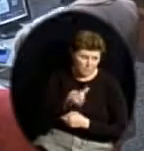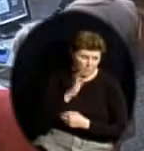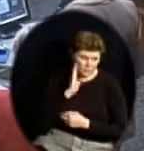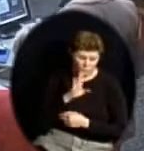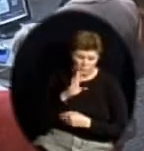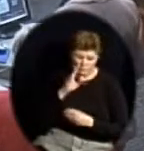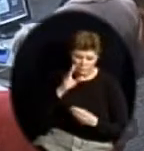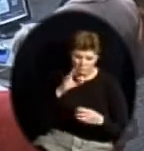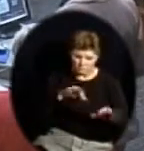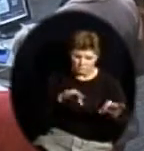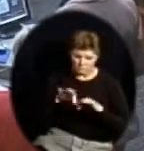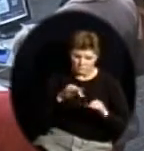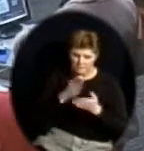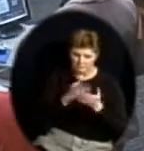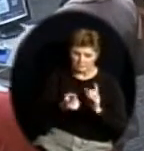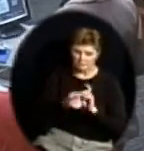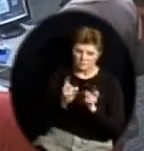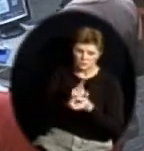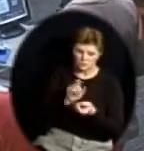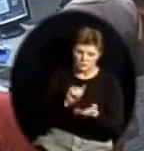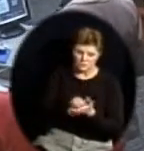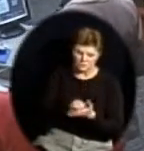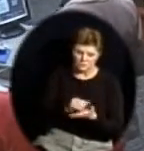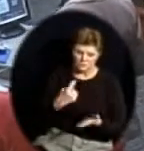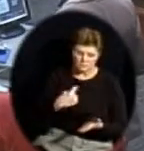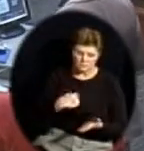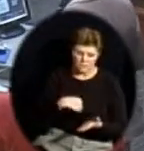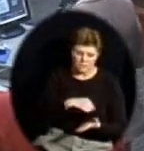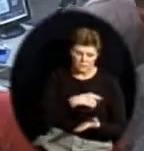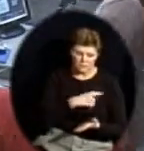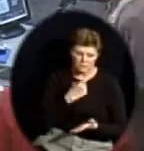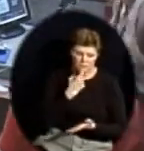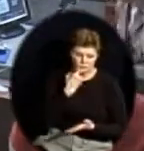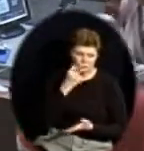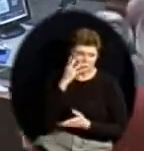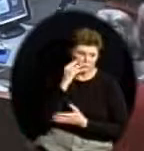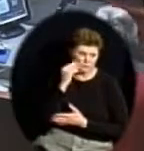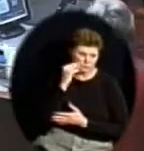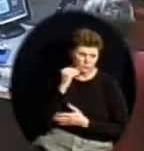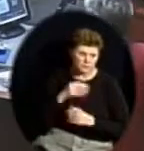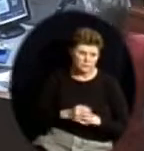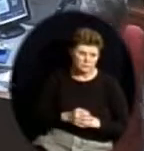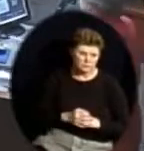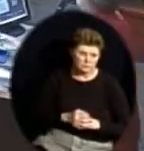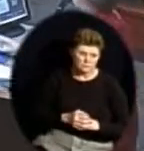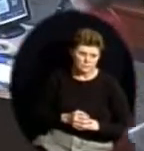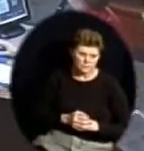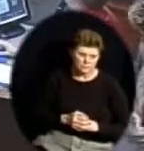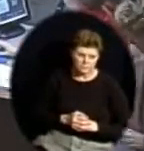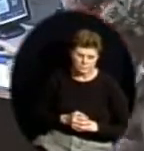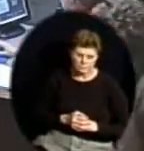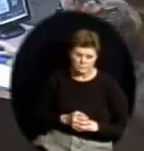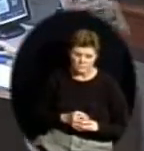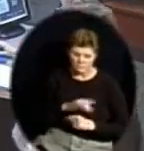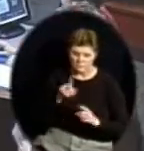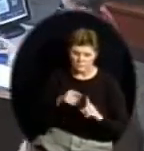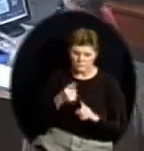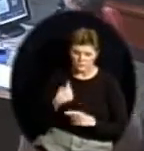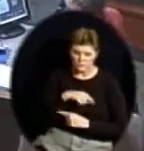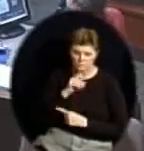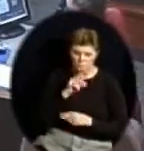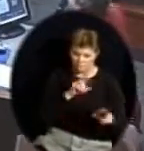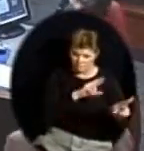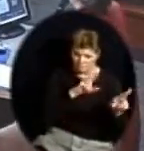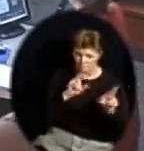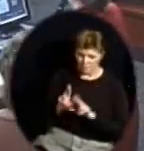that have occurred, and you can see on your slide we're going to talk about seven changes that have occurred. Mary. And as we get ready, really, to talk about